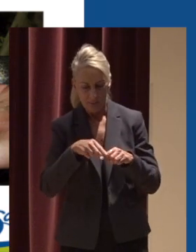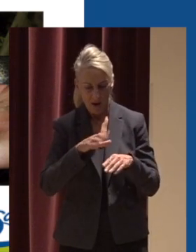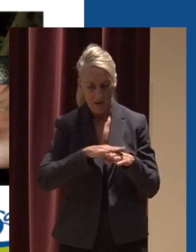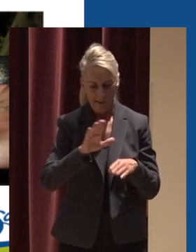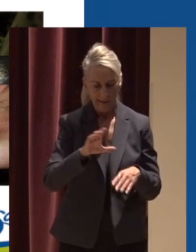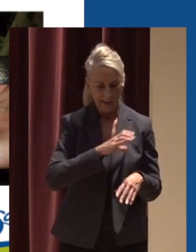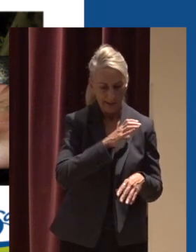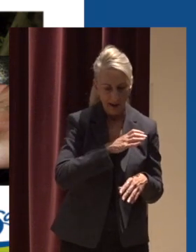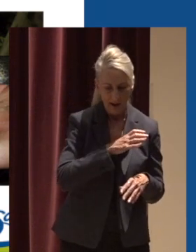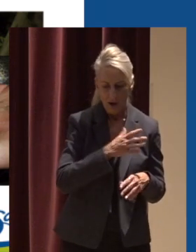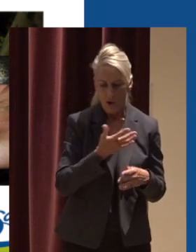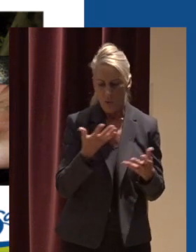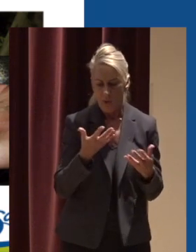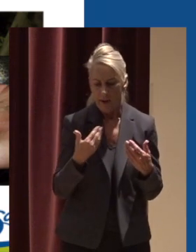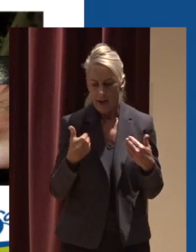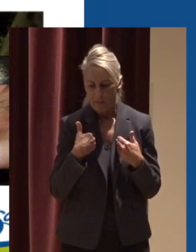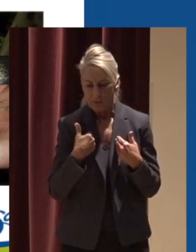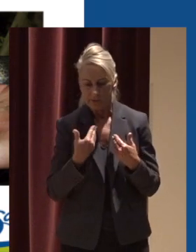are choosing to live in that stream